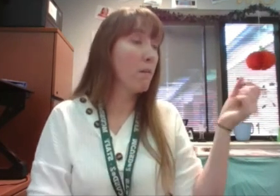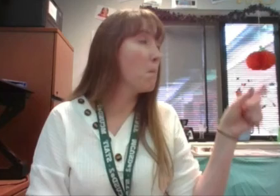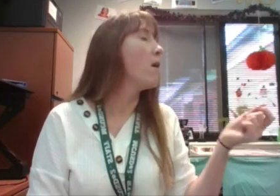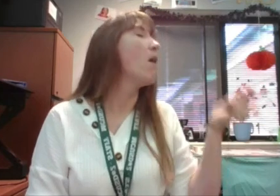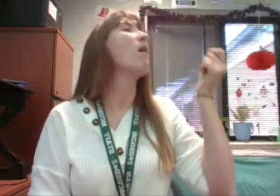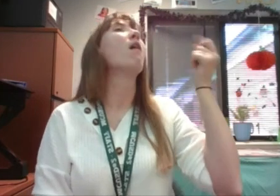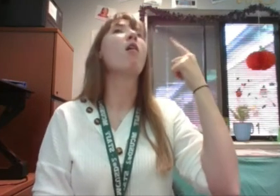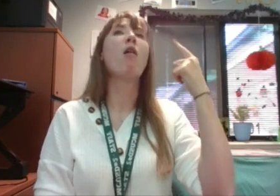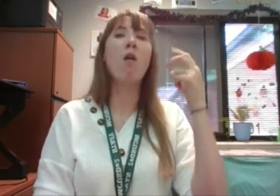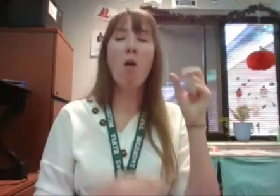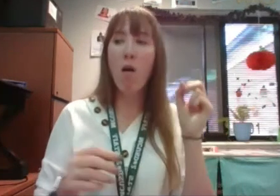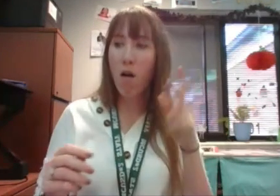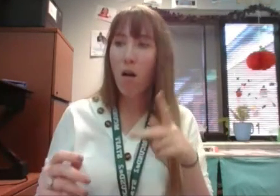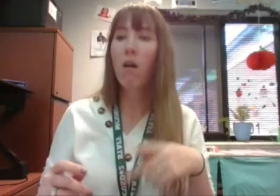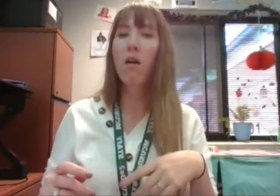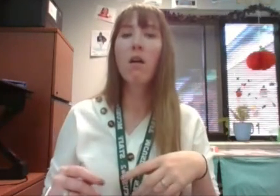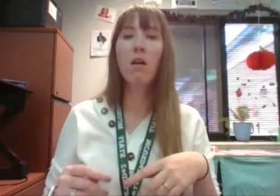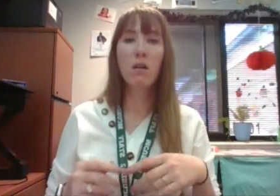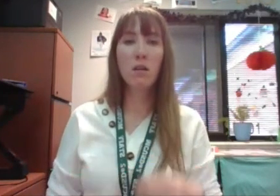understands.